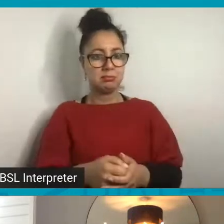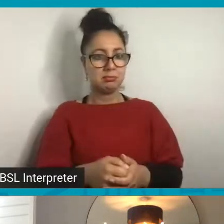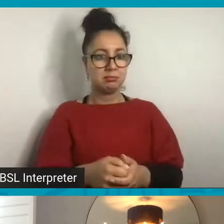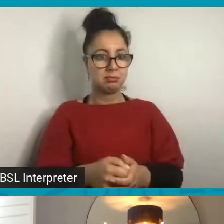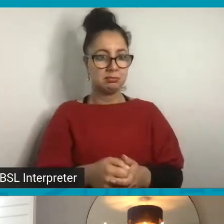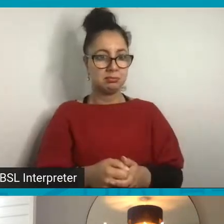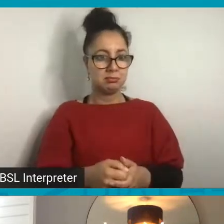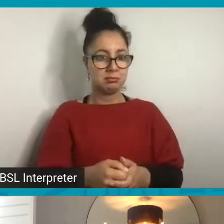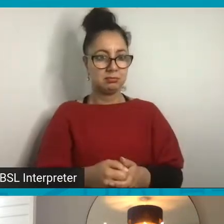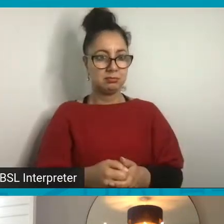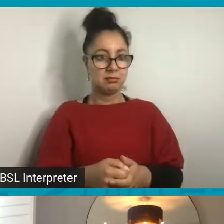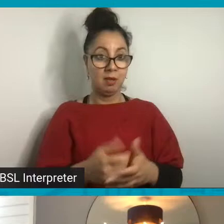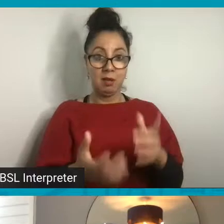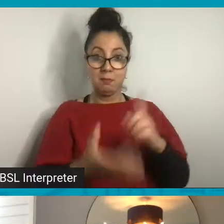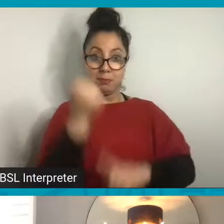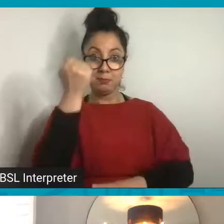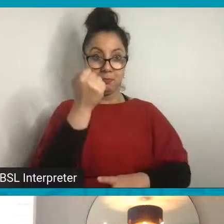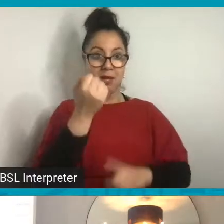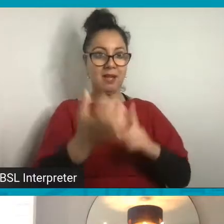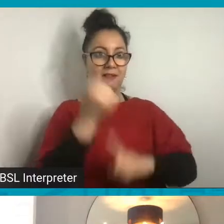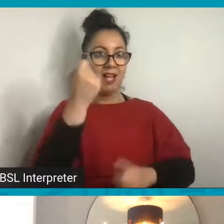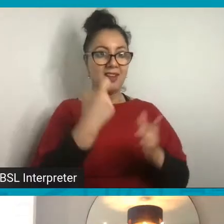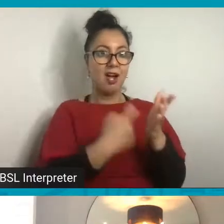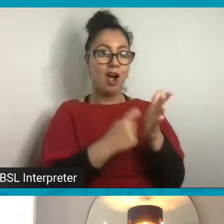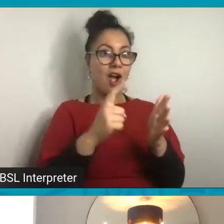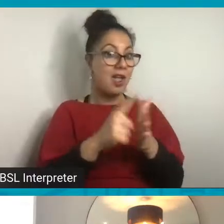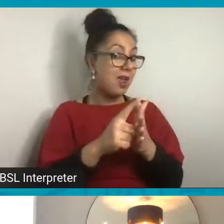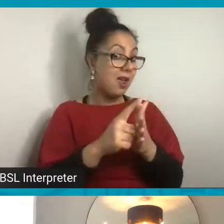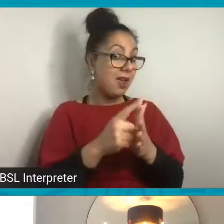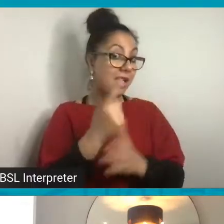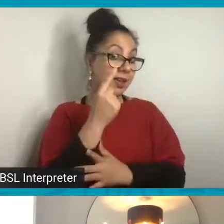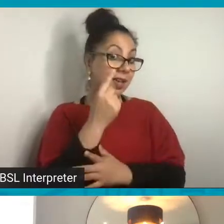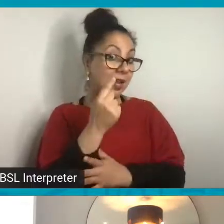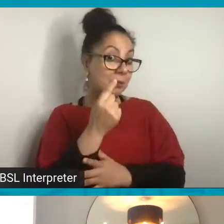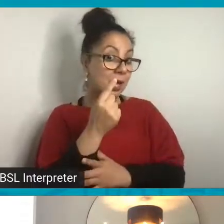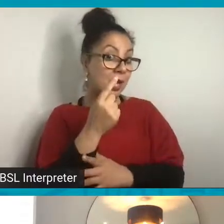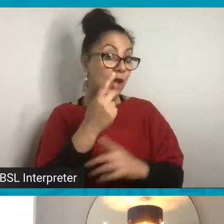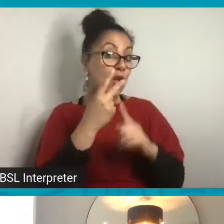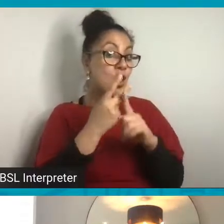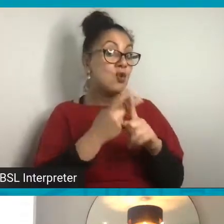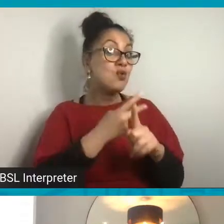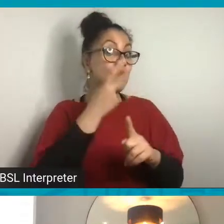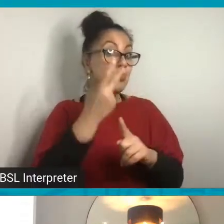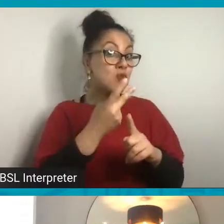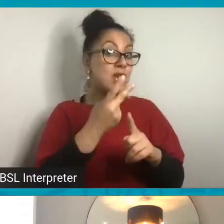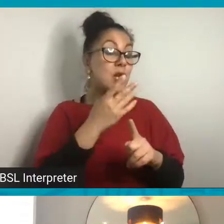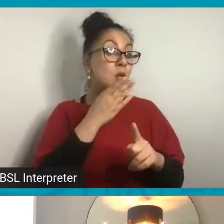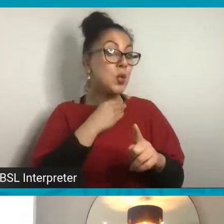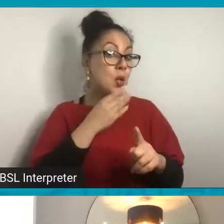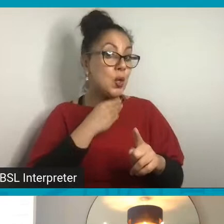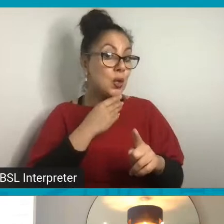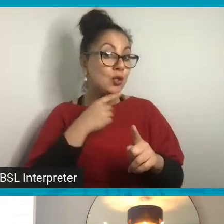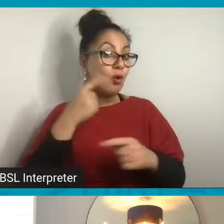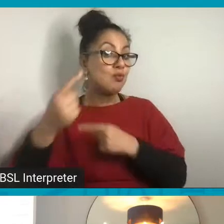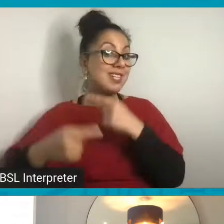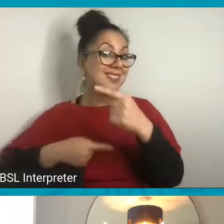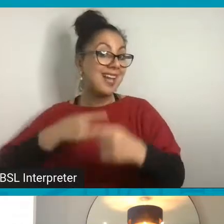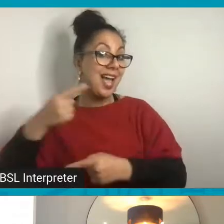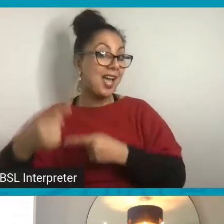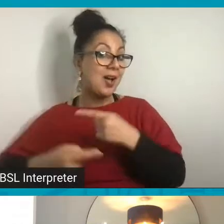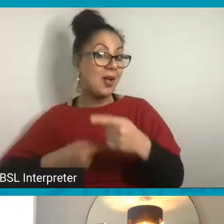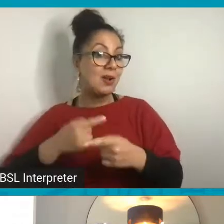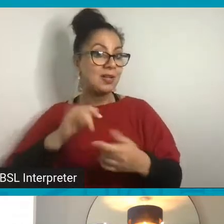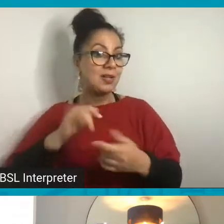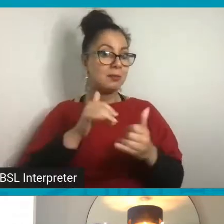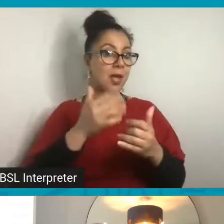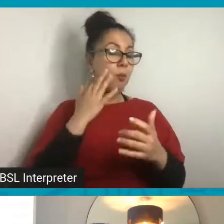way around, RE. Ah, I like it. It reused, recited. sometimes when I'm making the work, ideas